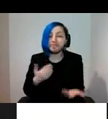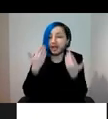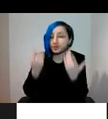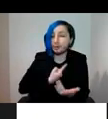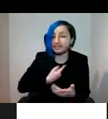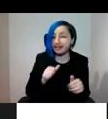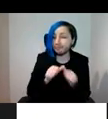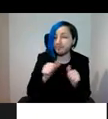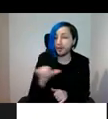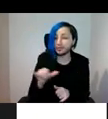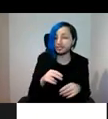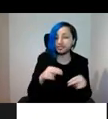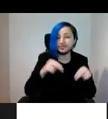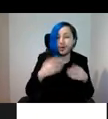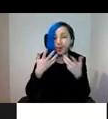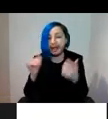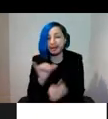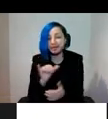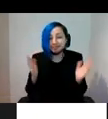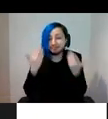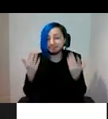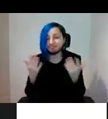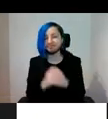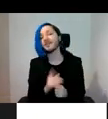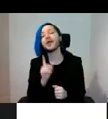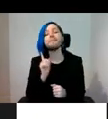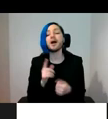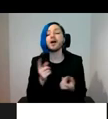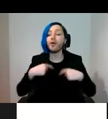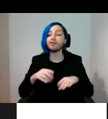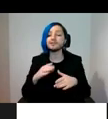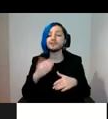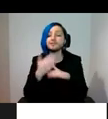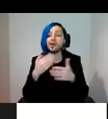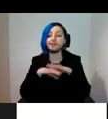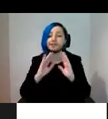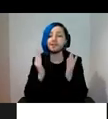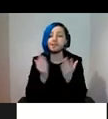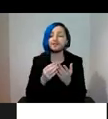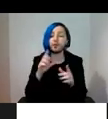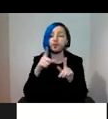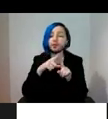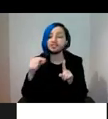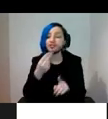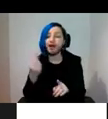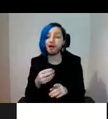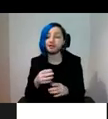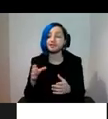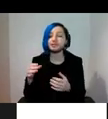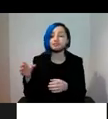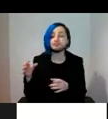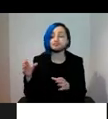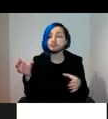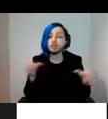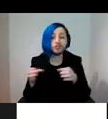over cats. However, though, for those of us working with digital art, either as curators, conservators or archivists,